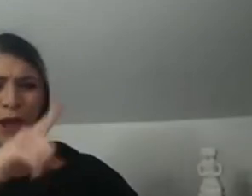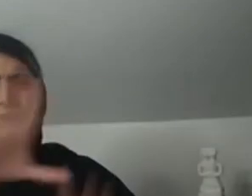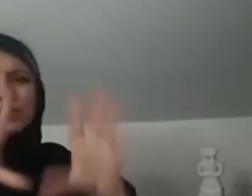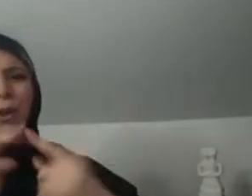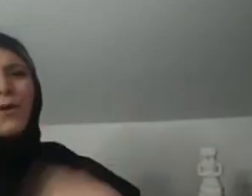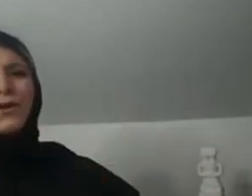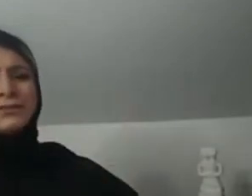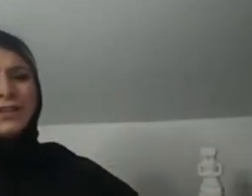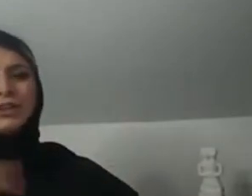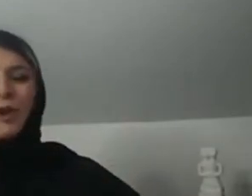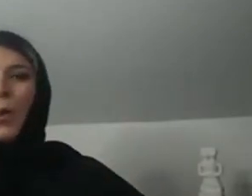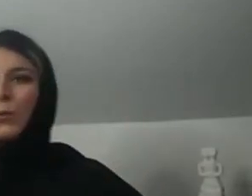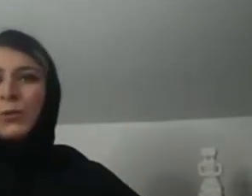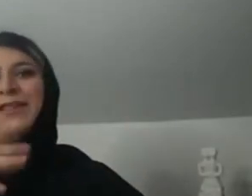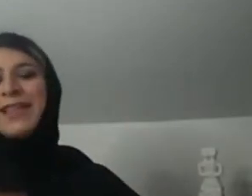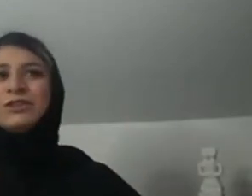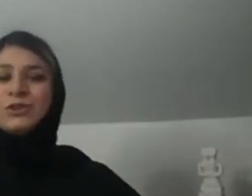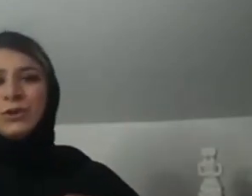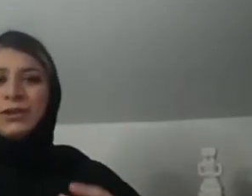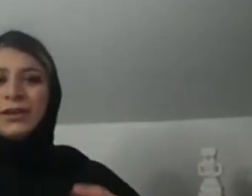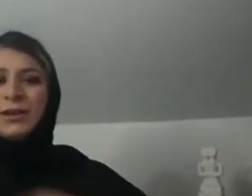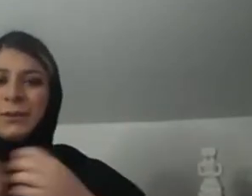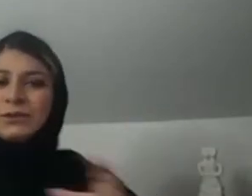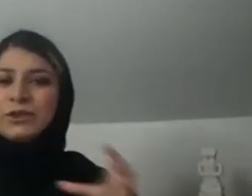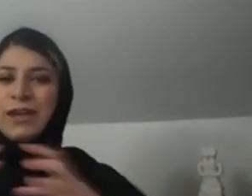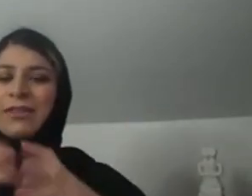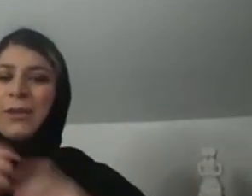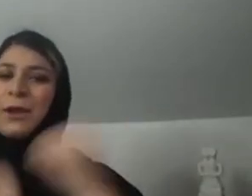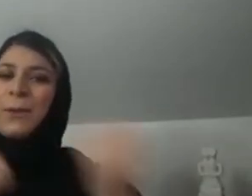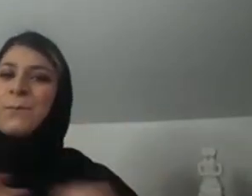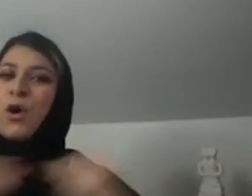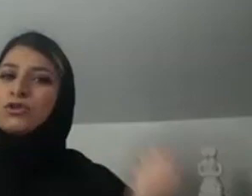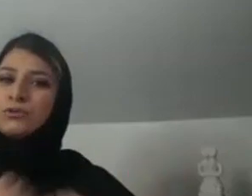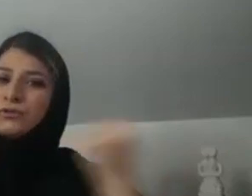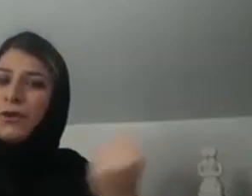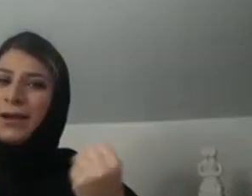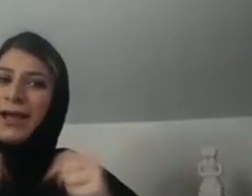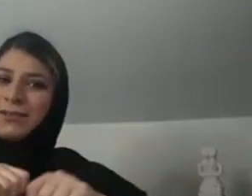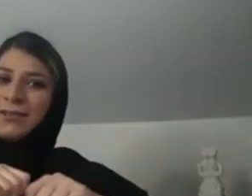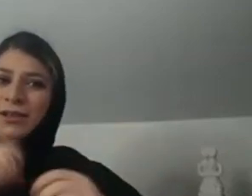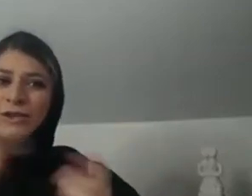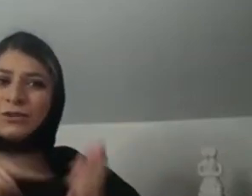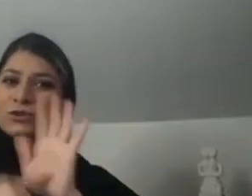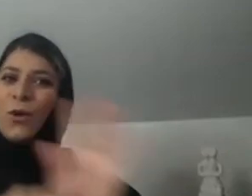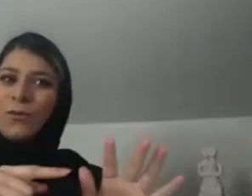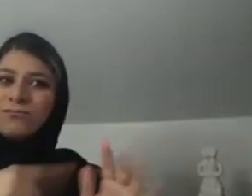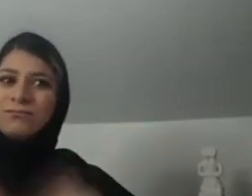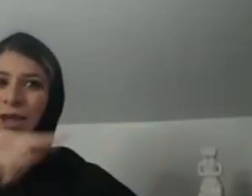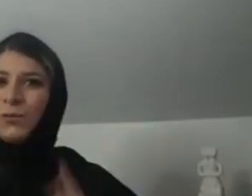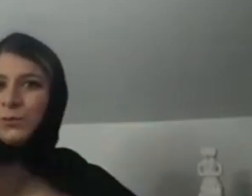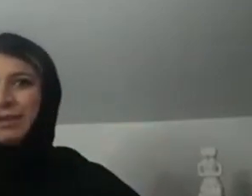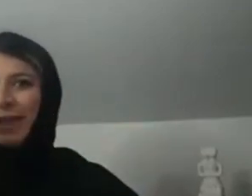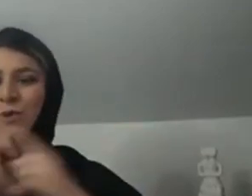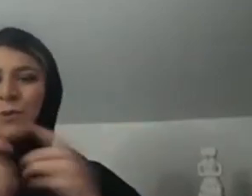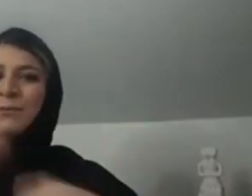female deaf community on the female community that I suppose we have to prove ourselves, don't we? If anything, it gives us